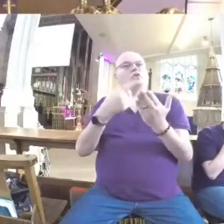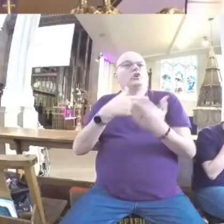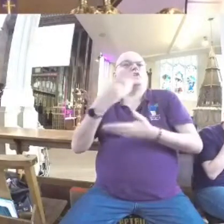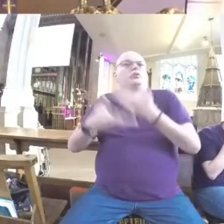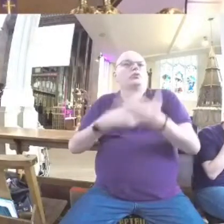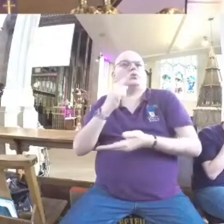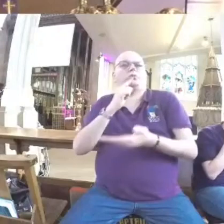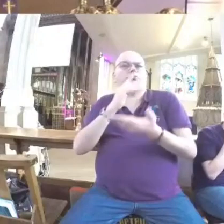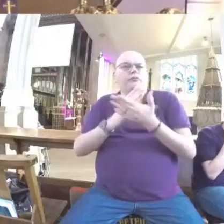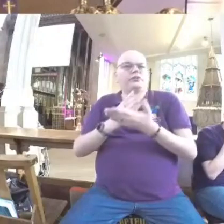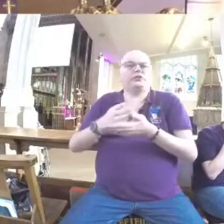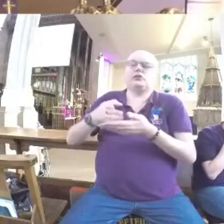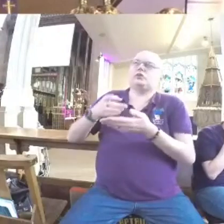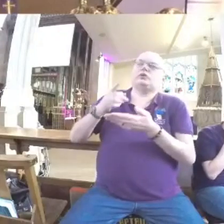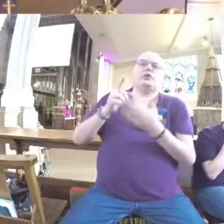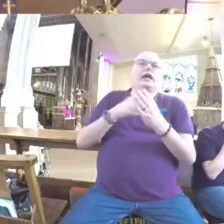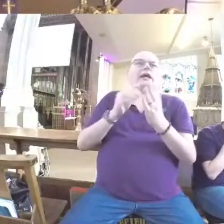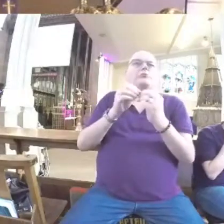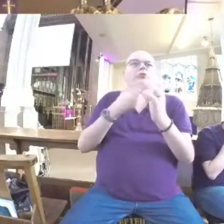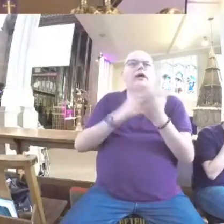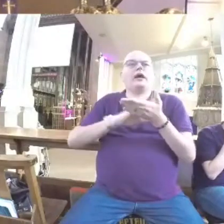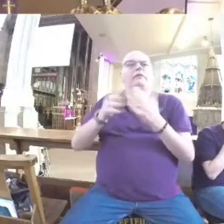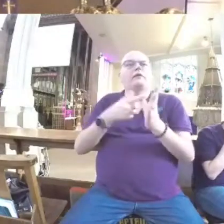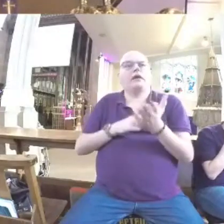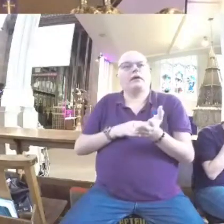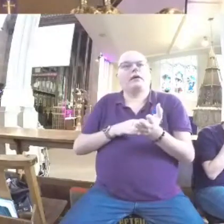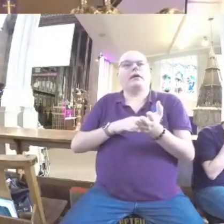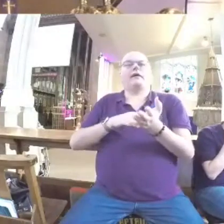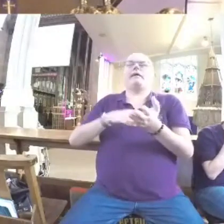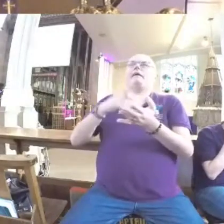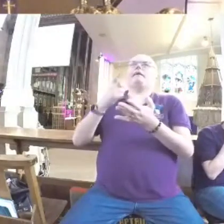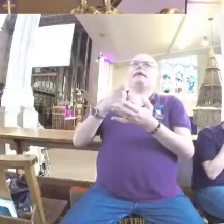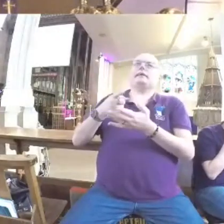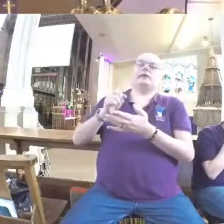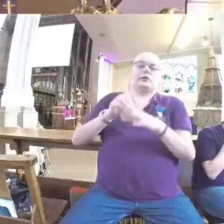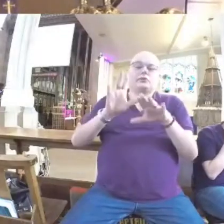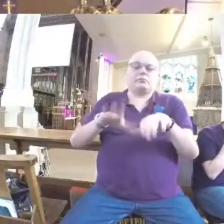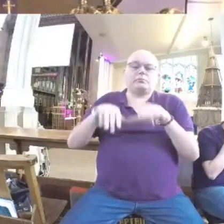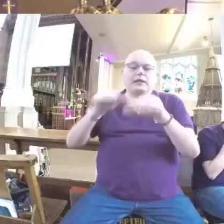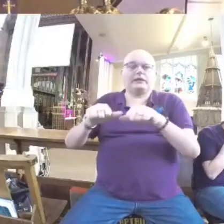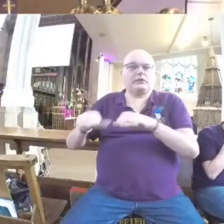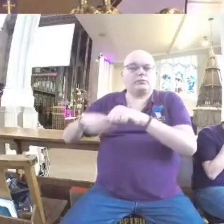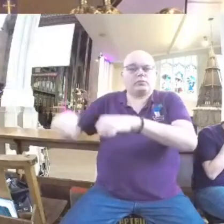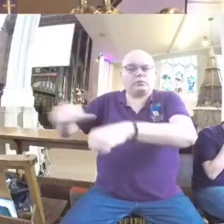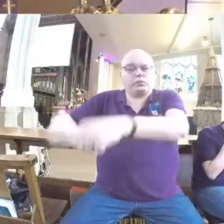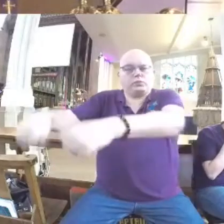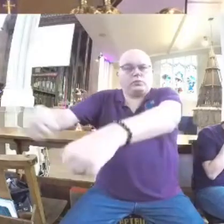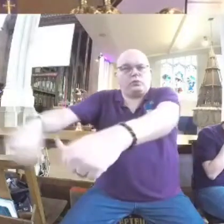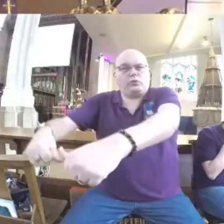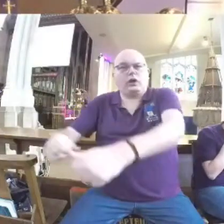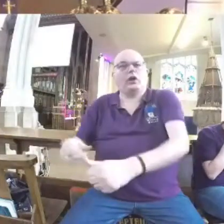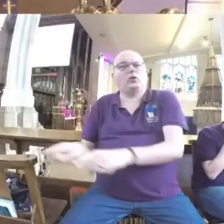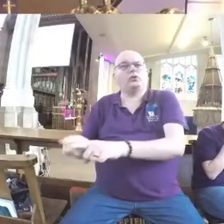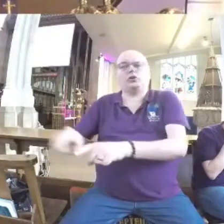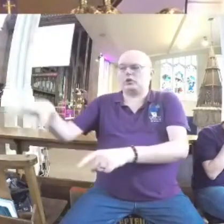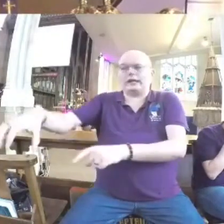Those promises to Abraham in Genesis 12 that he will be blessed with the many descendants and with the land of